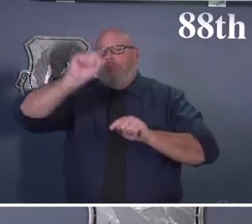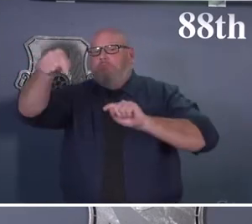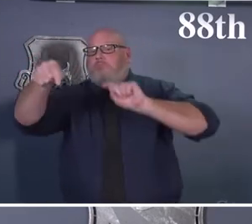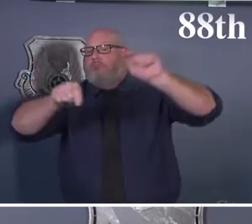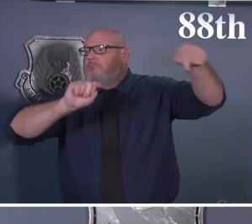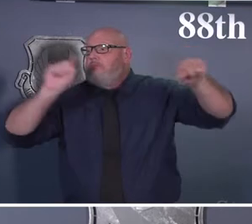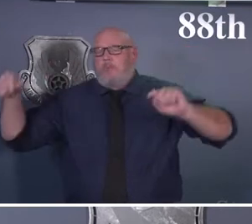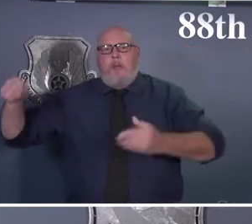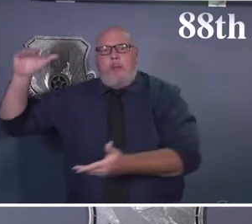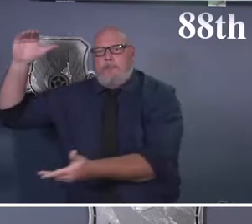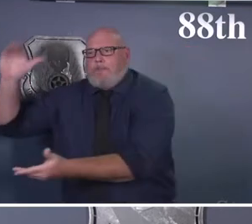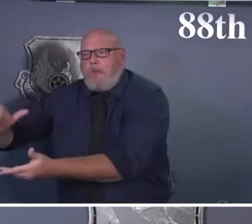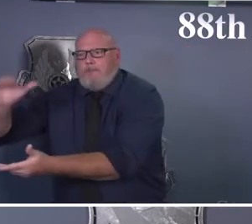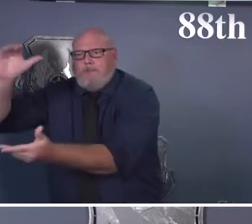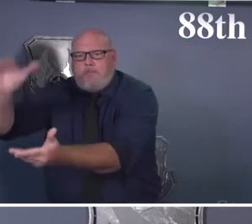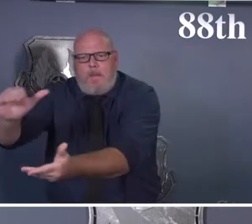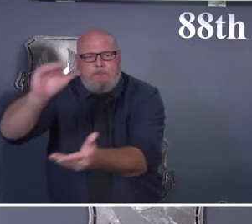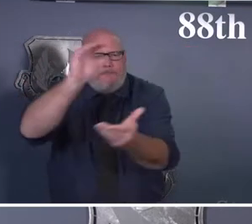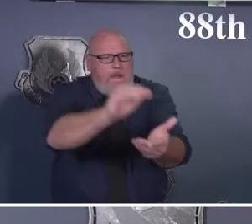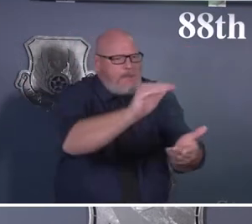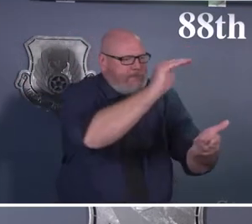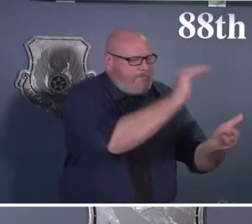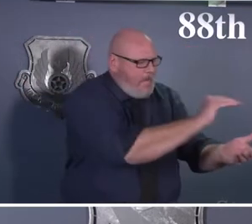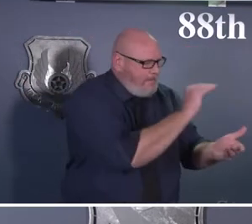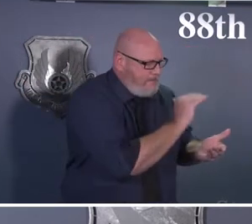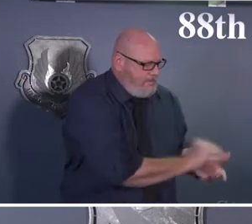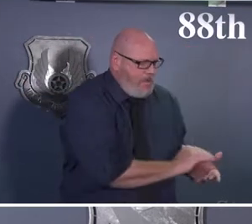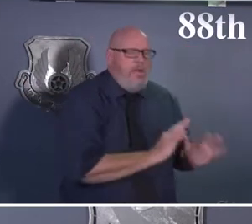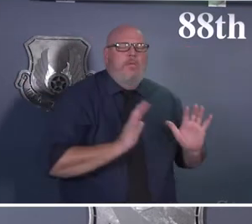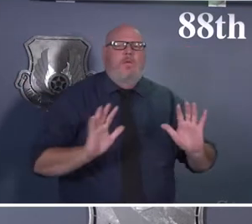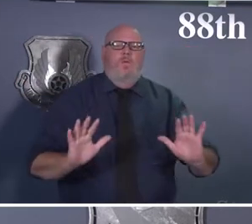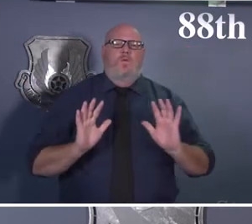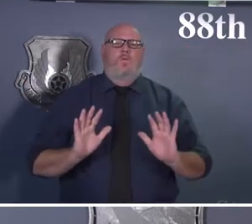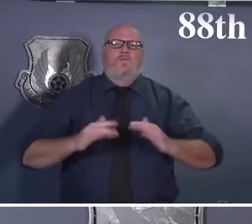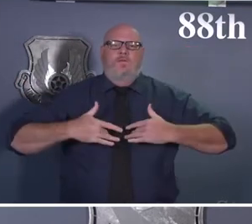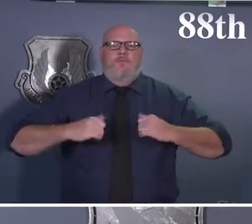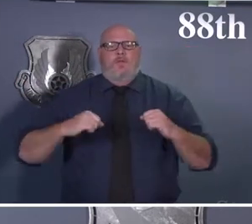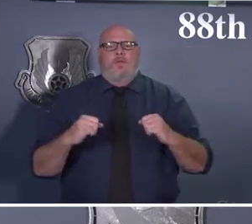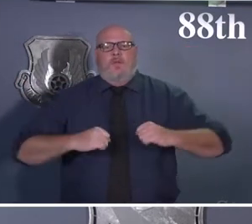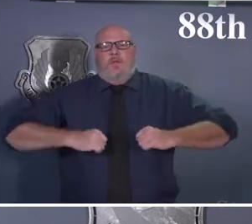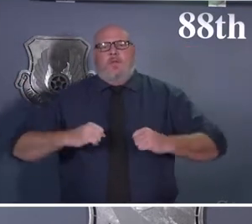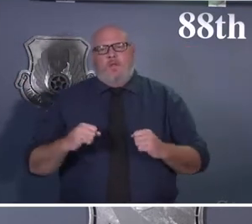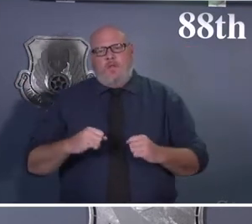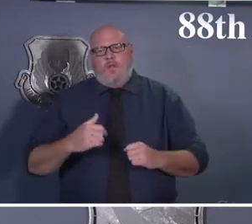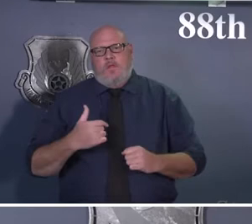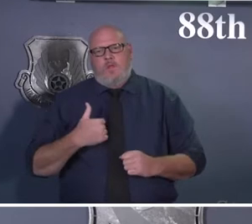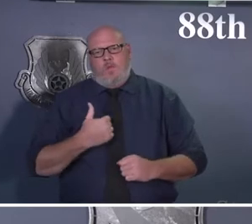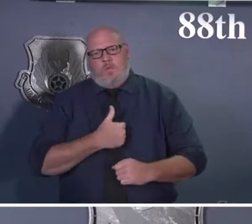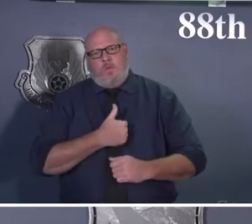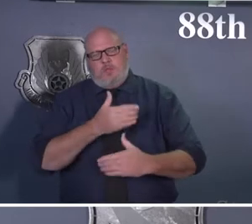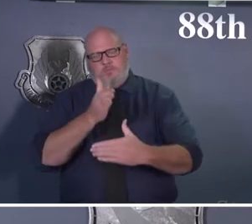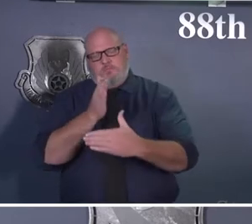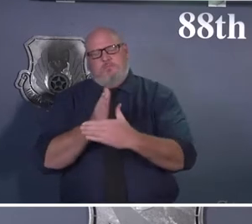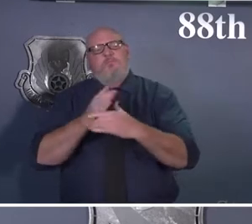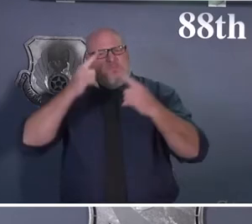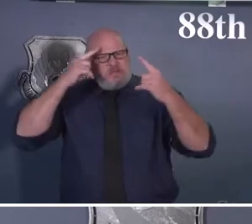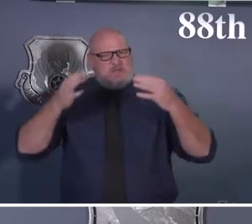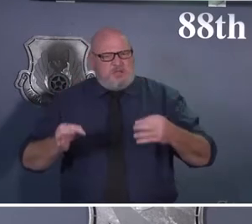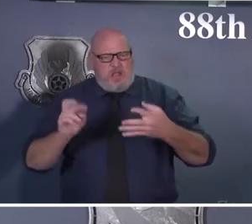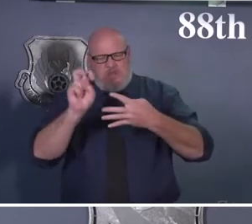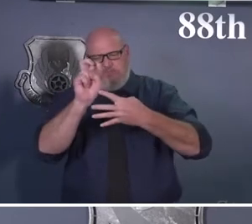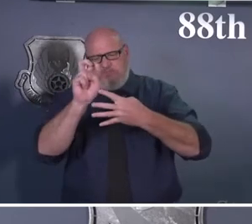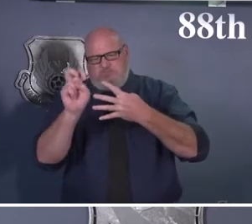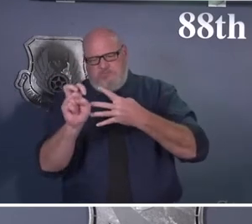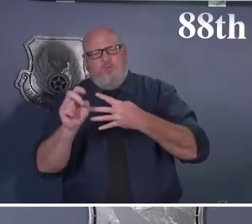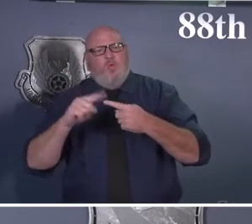that in terms of health protection condition levels, we're firmly in Charlie. And actually, we're starting to get on the lower end of Charlie. And